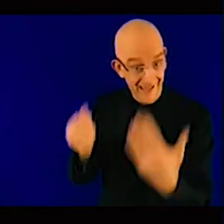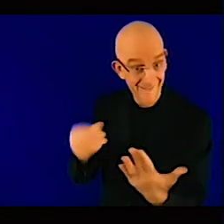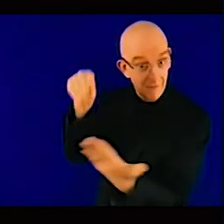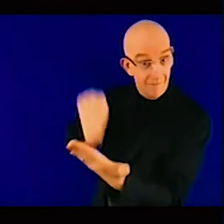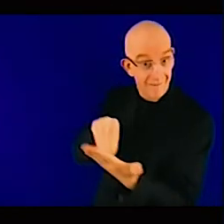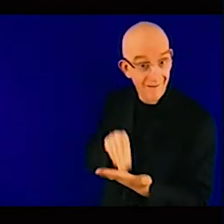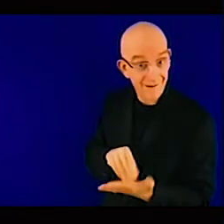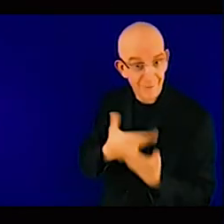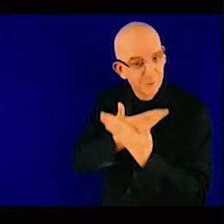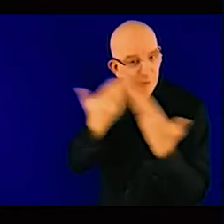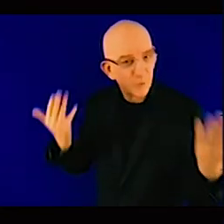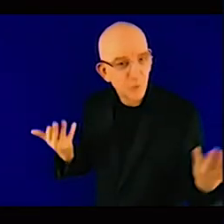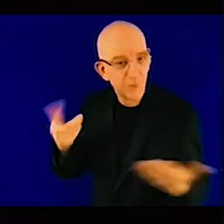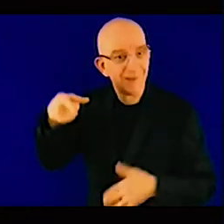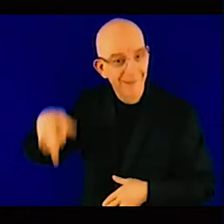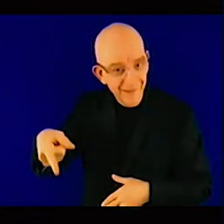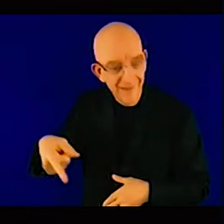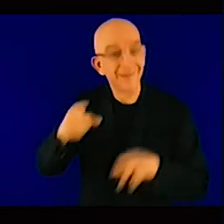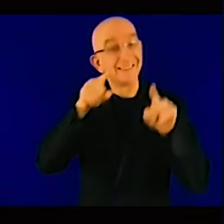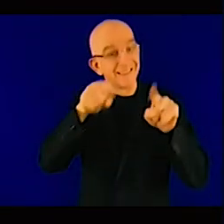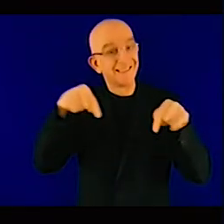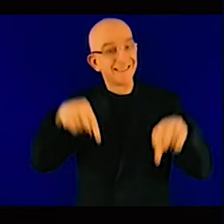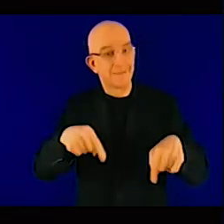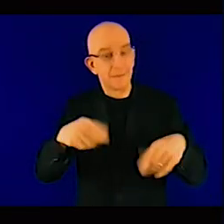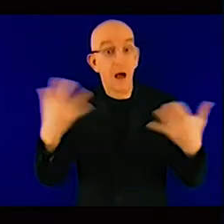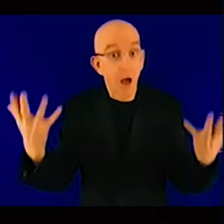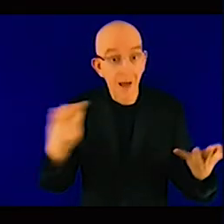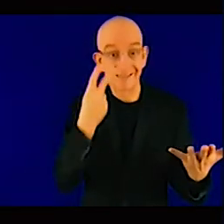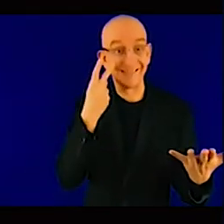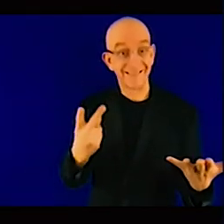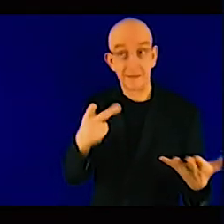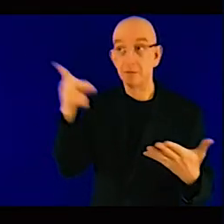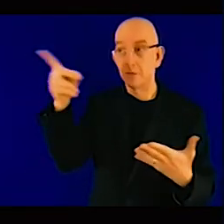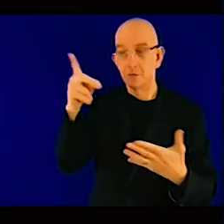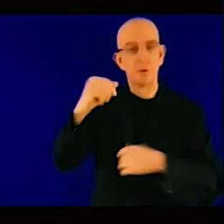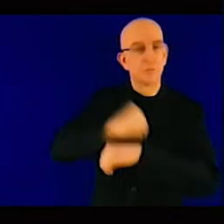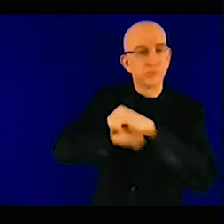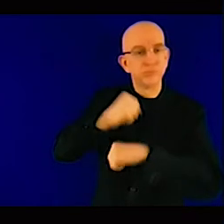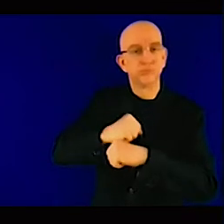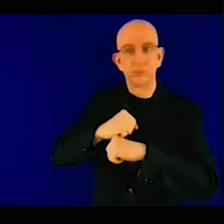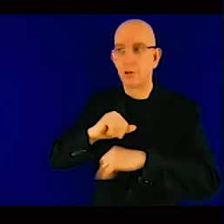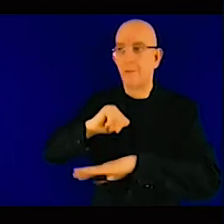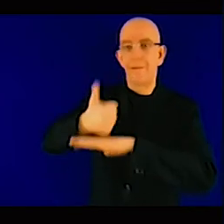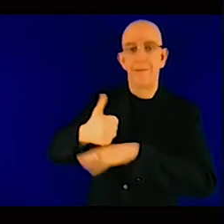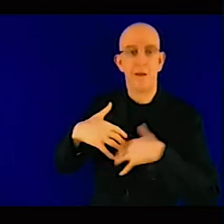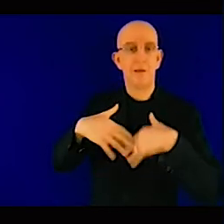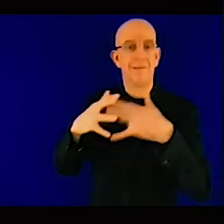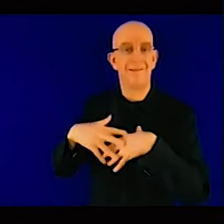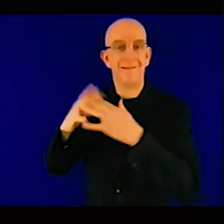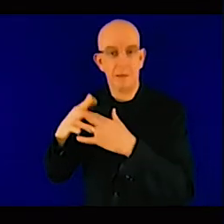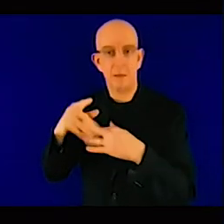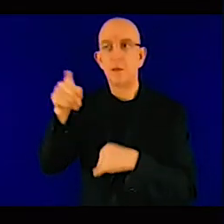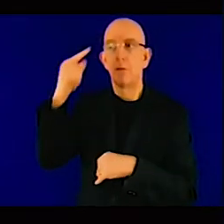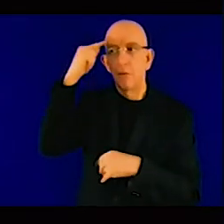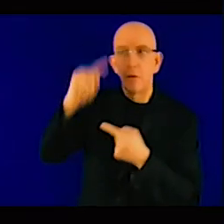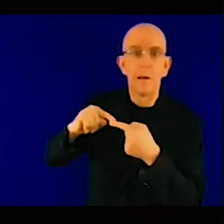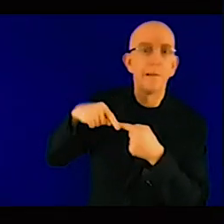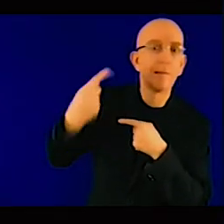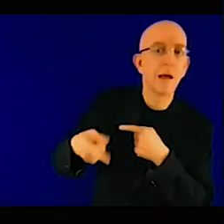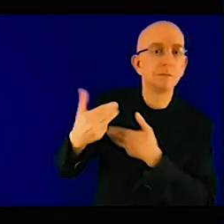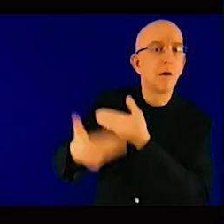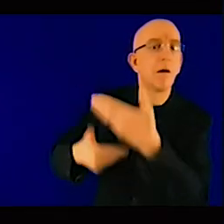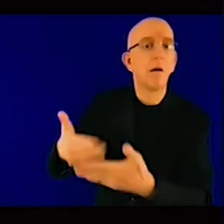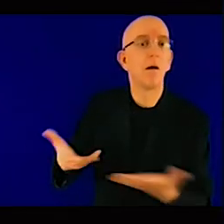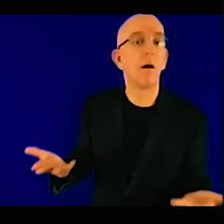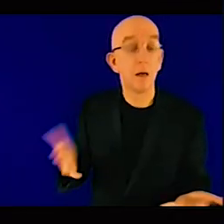path for my country it's really around and someone touched on it very earlier is actually access to electricity that's really the starting